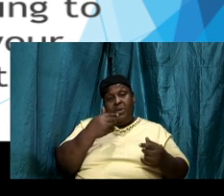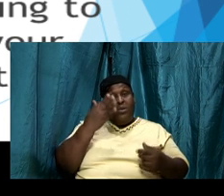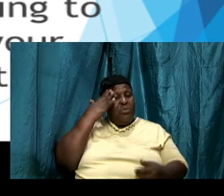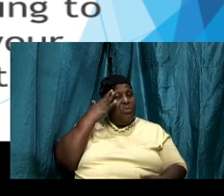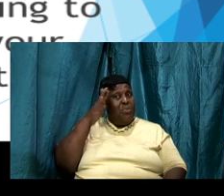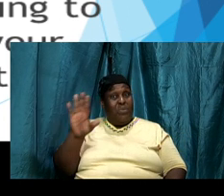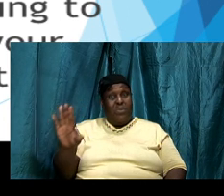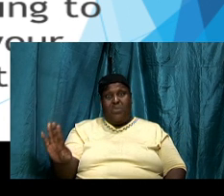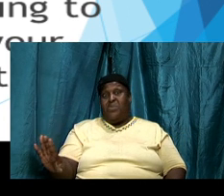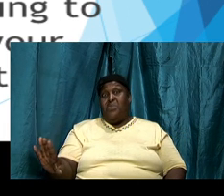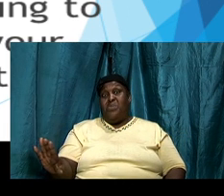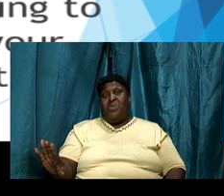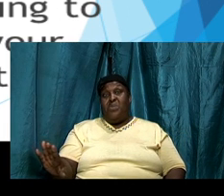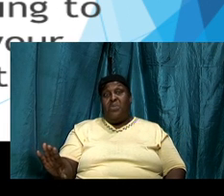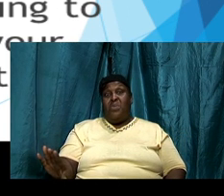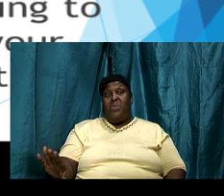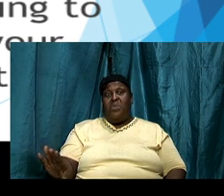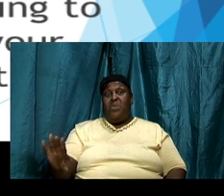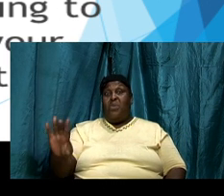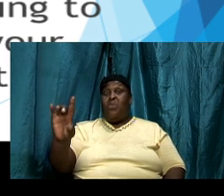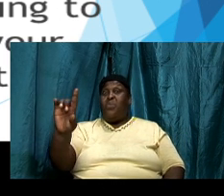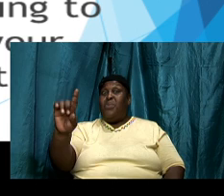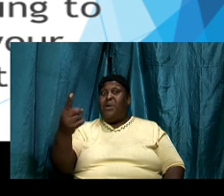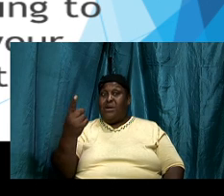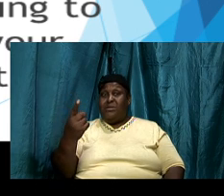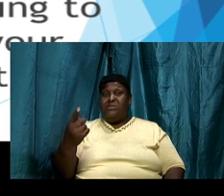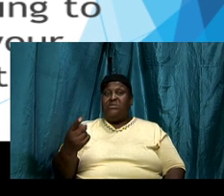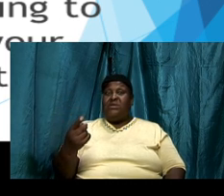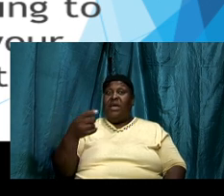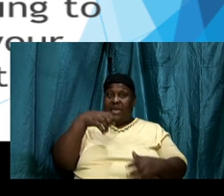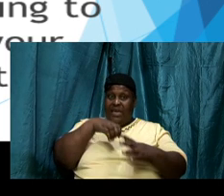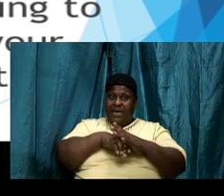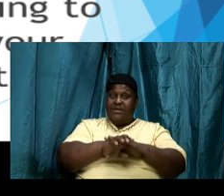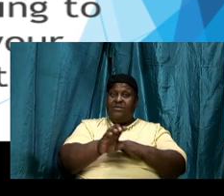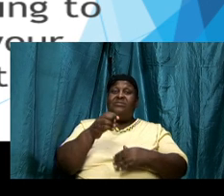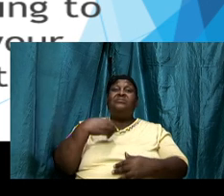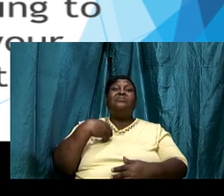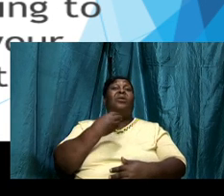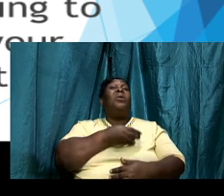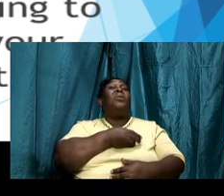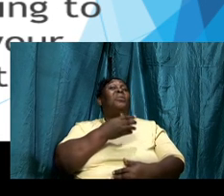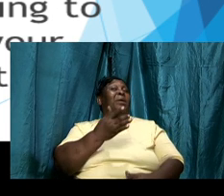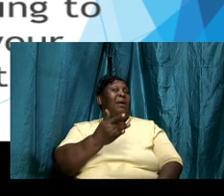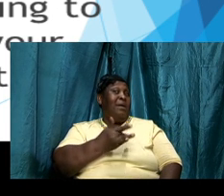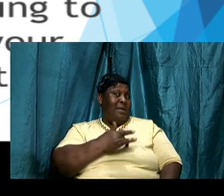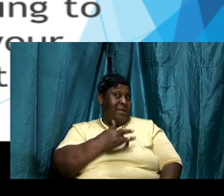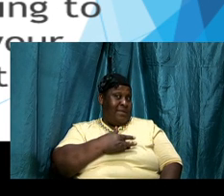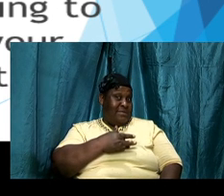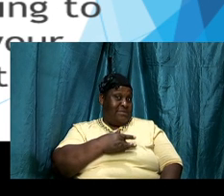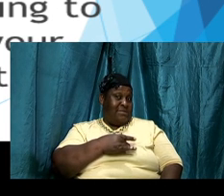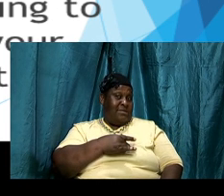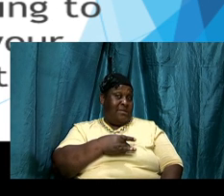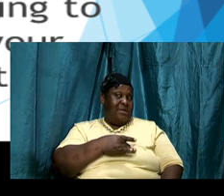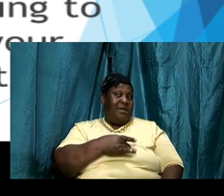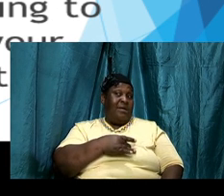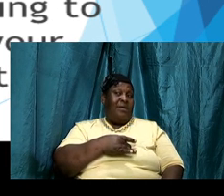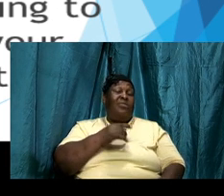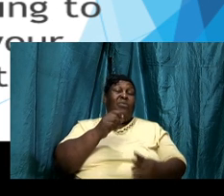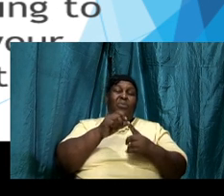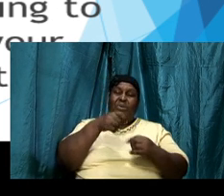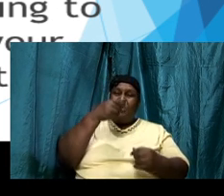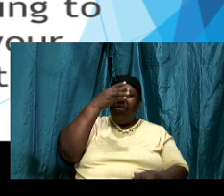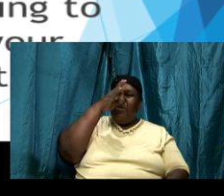immediately begins working to renovate those areas of